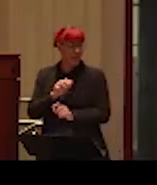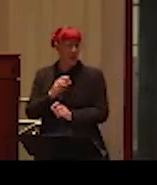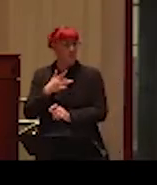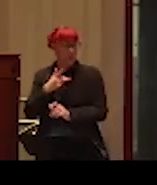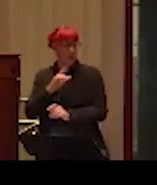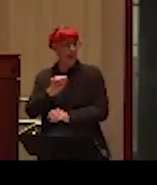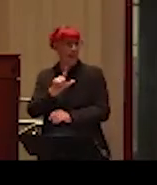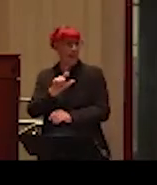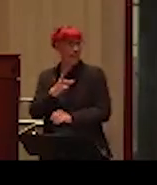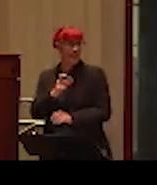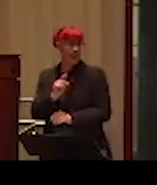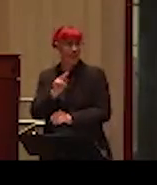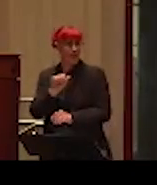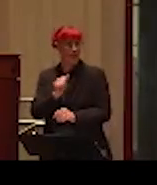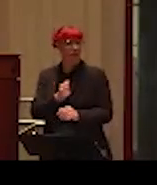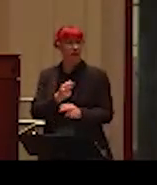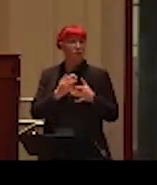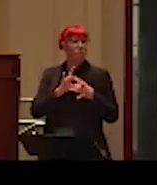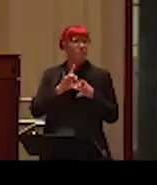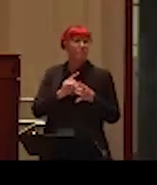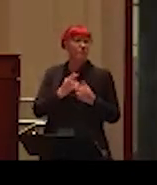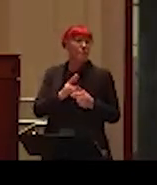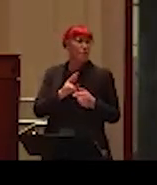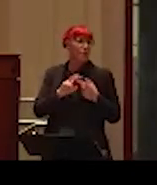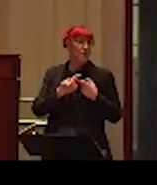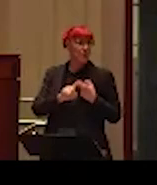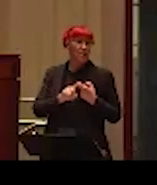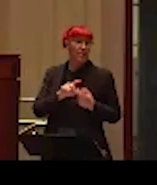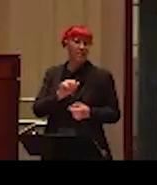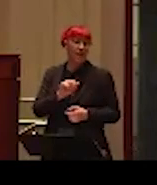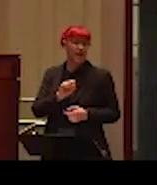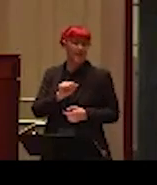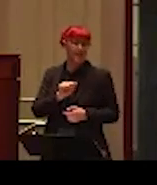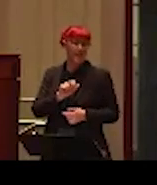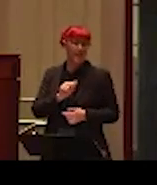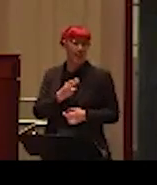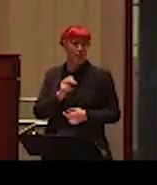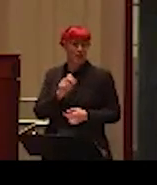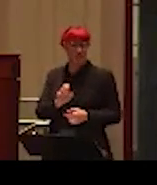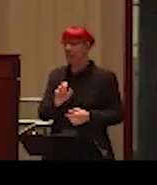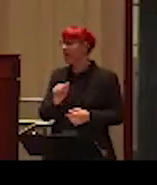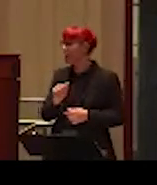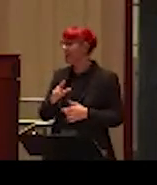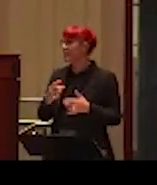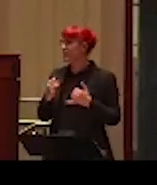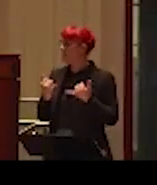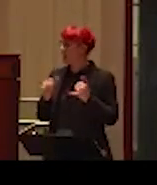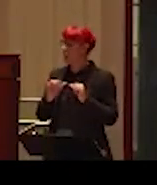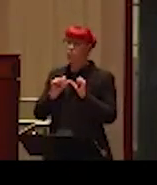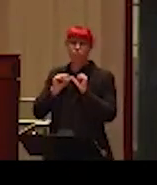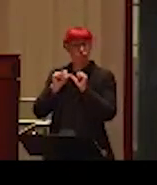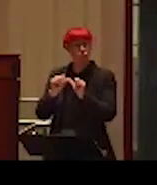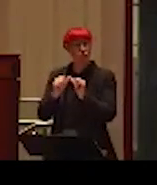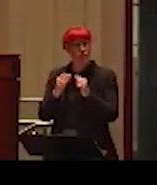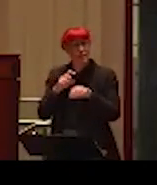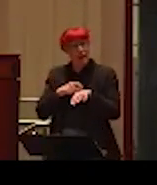We are still going strong here, and we do have limited but still a bit of